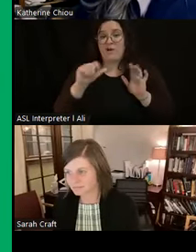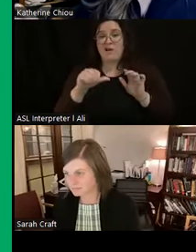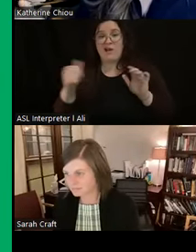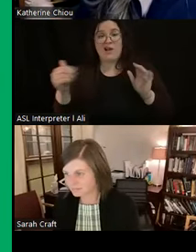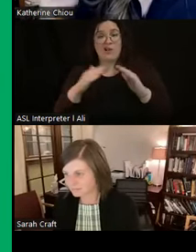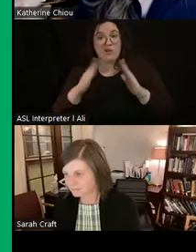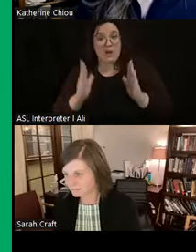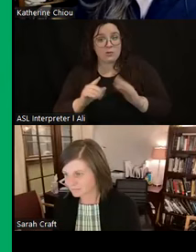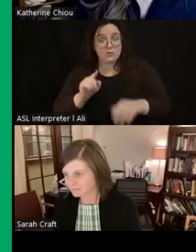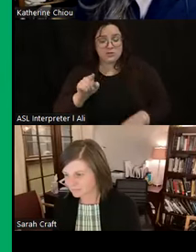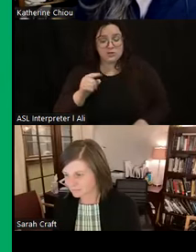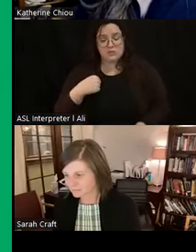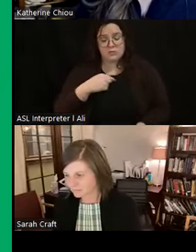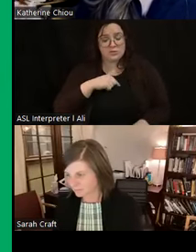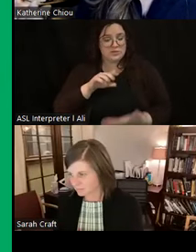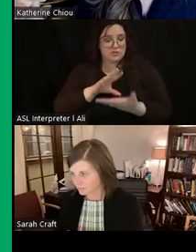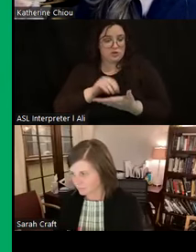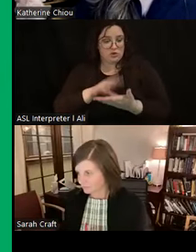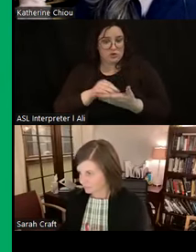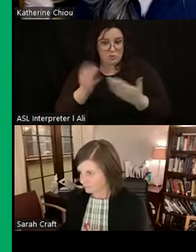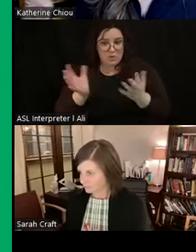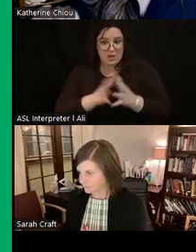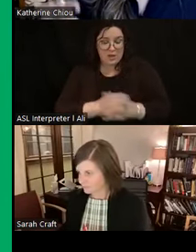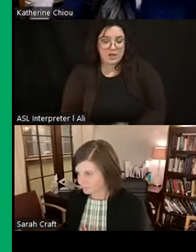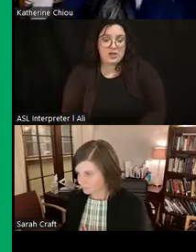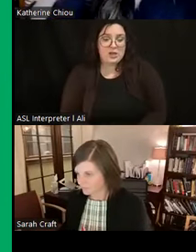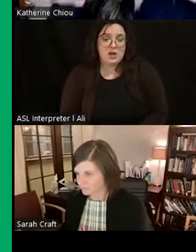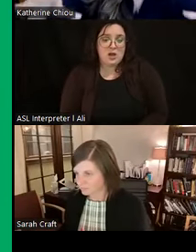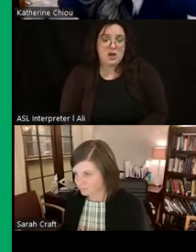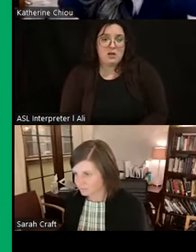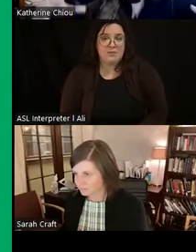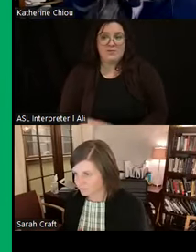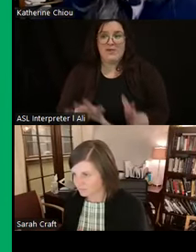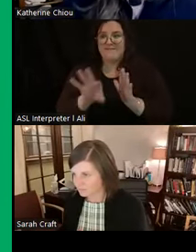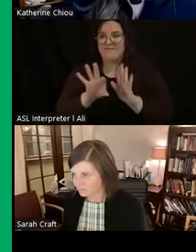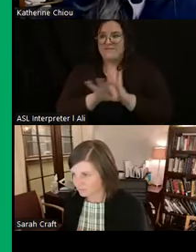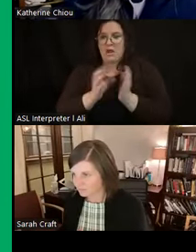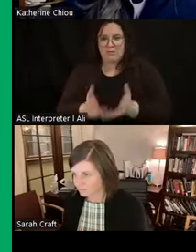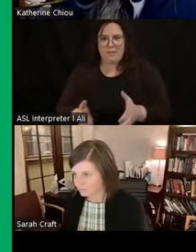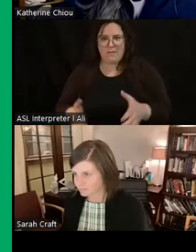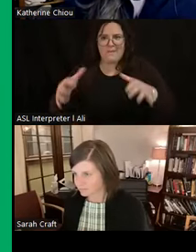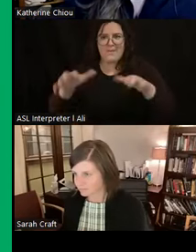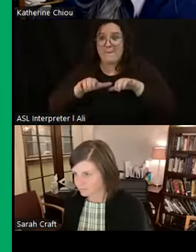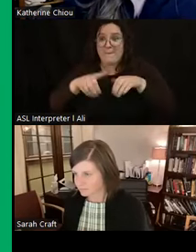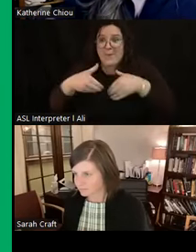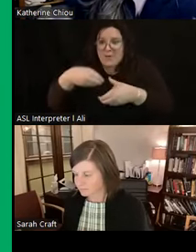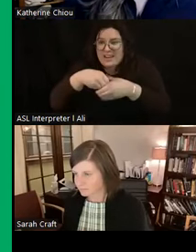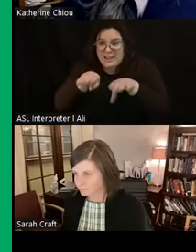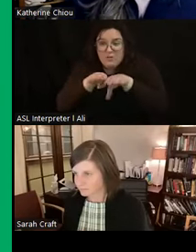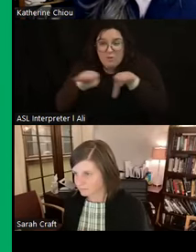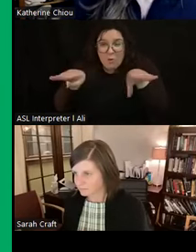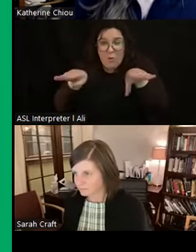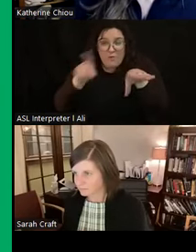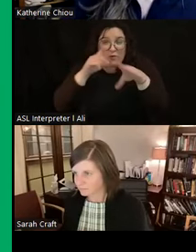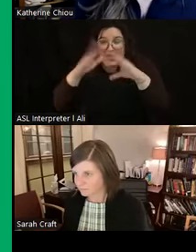and what we found actually is a vessel that was buried into the floor of that